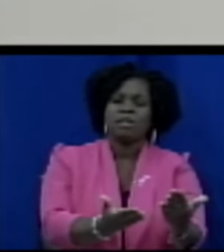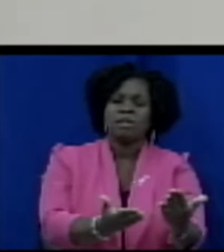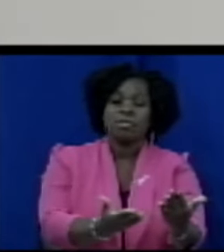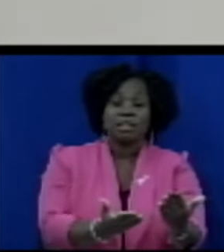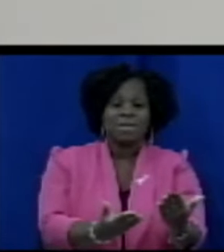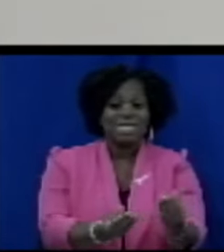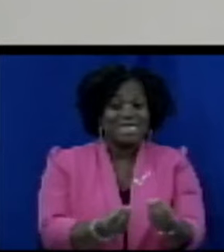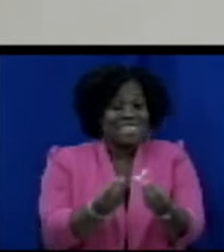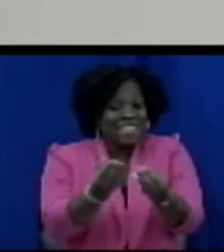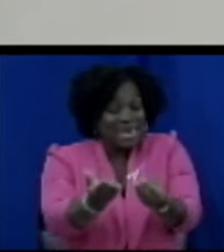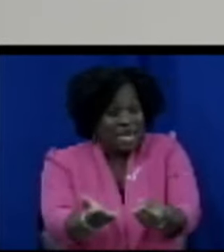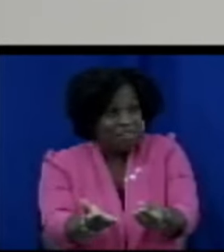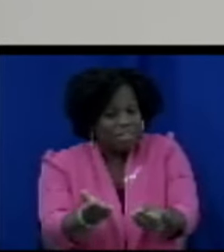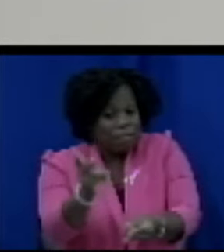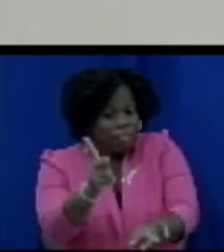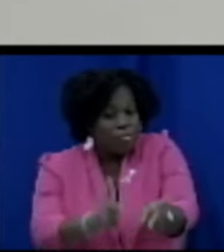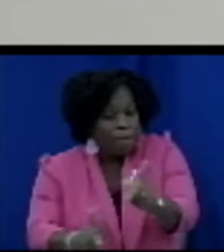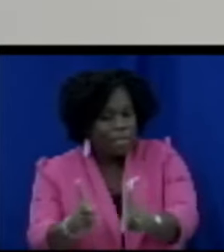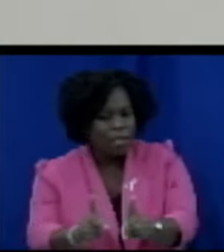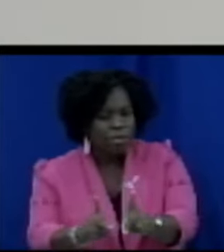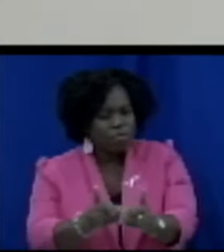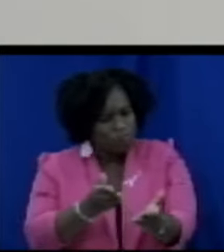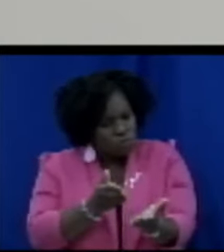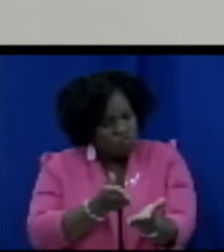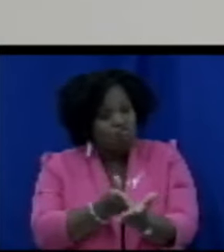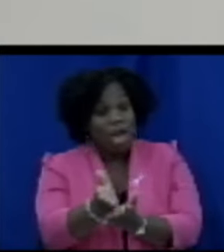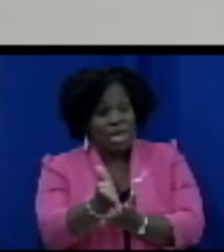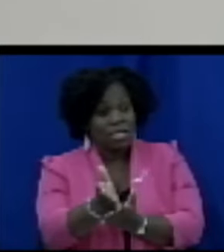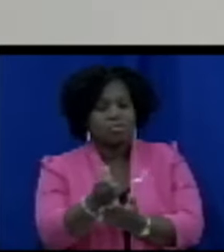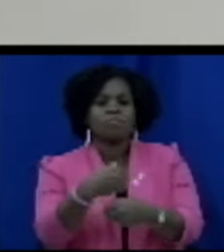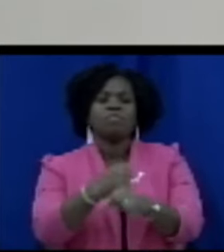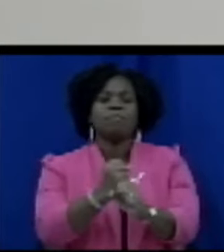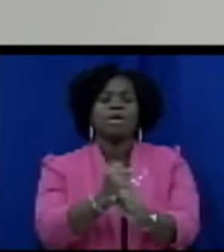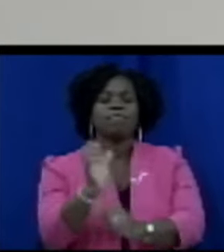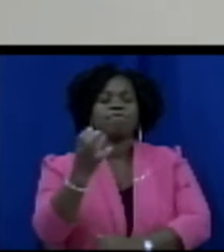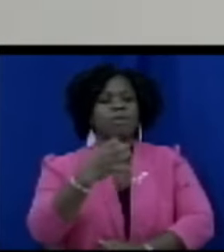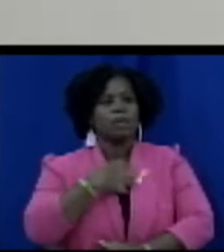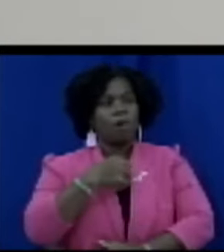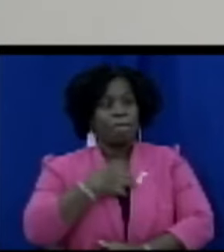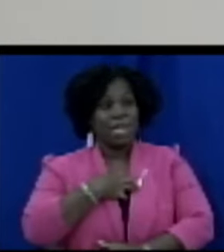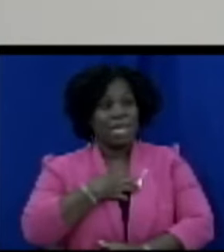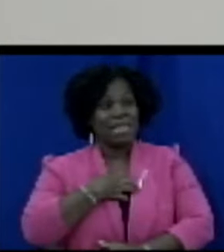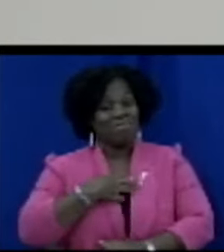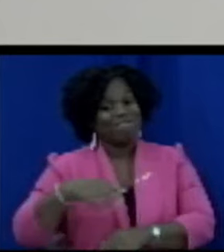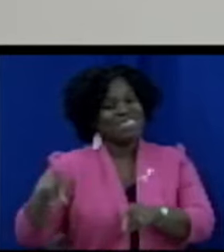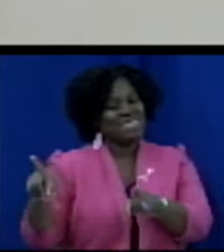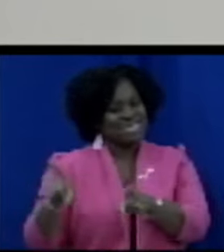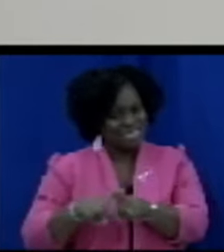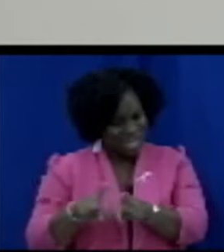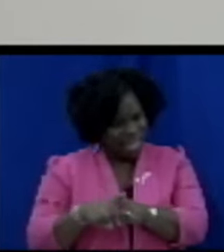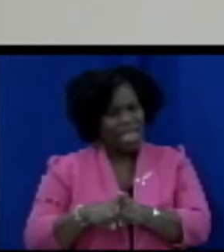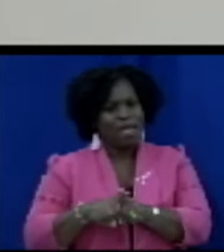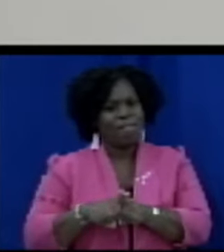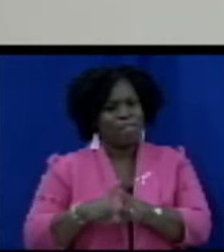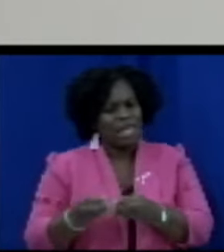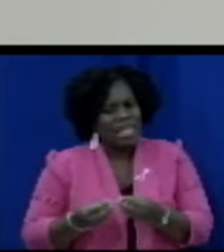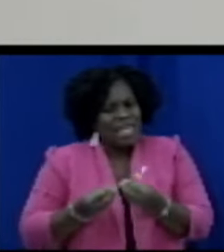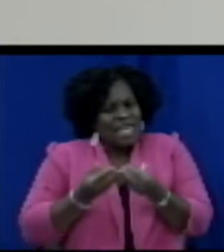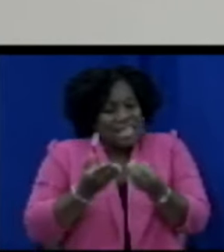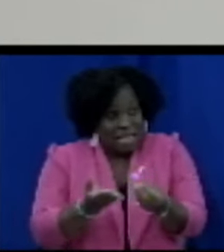consumers the rights not only to make a complaint but it gives the consumer an additional